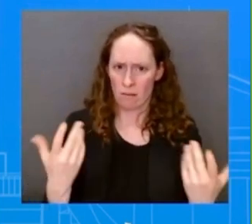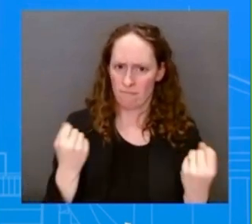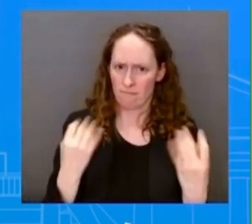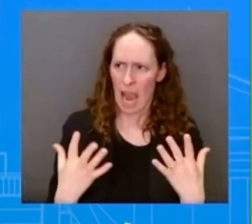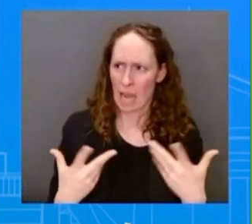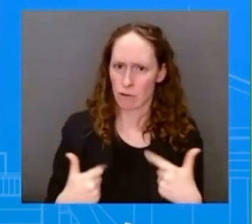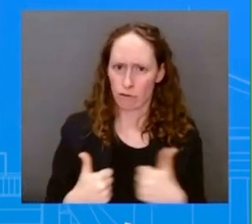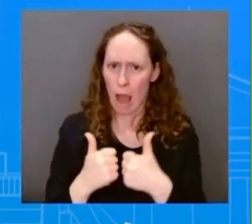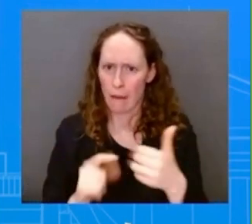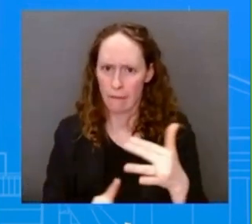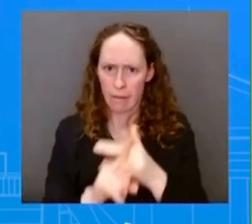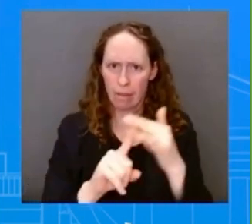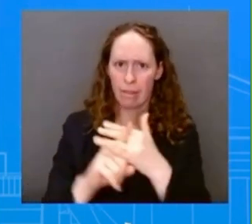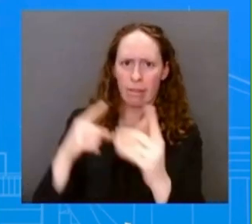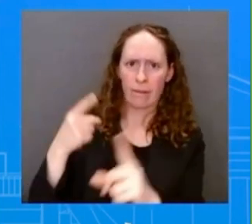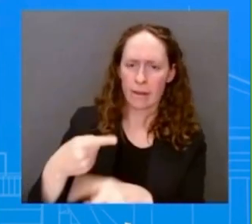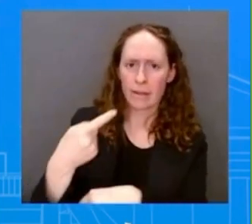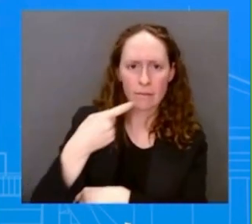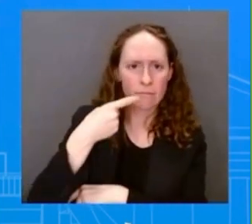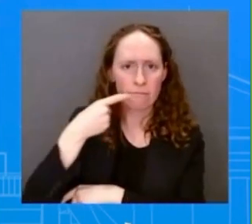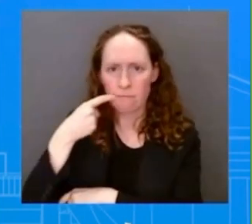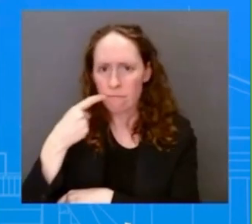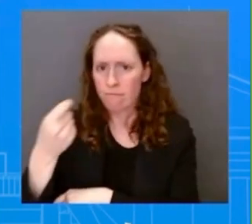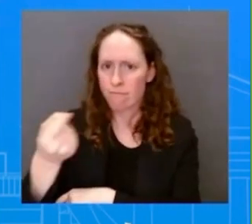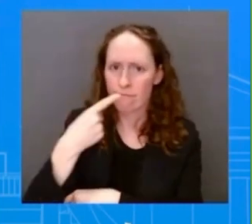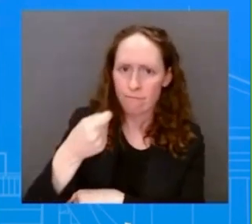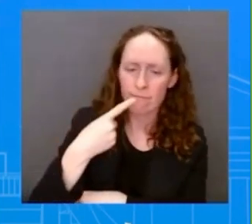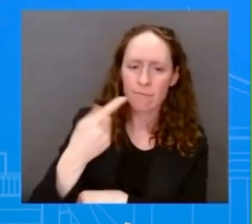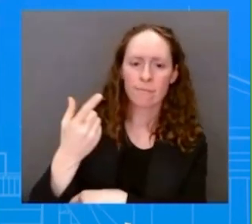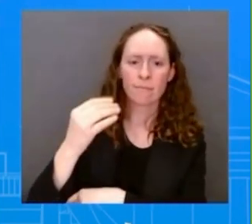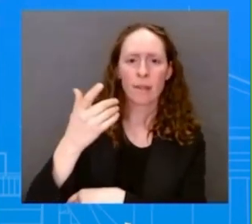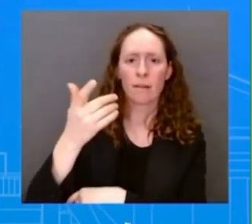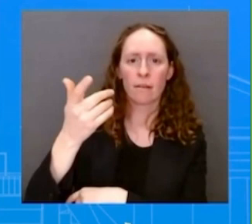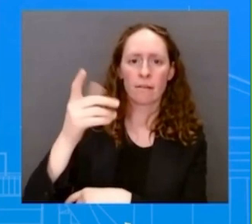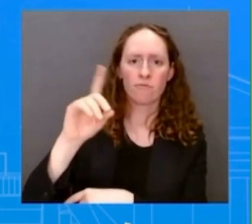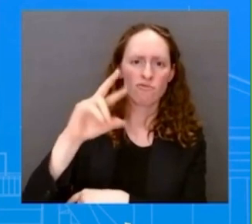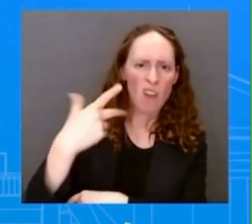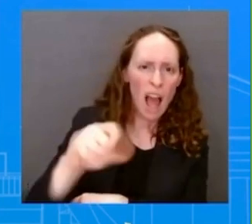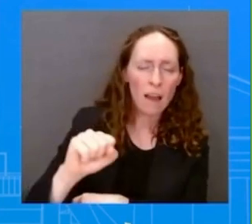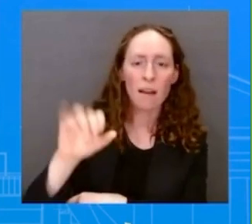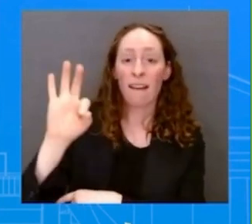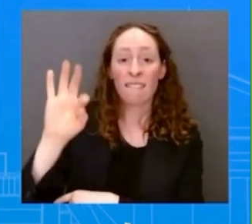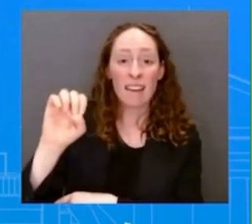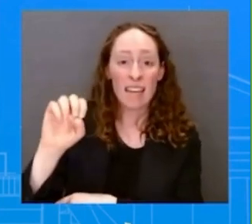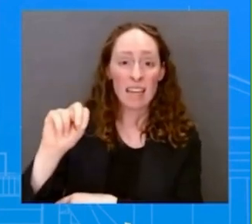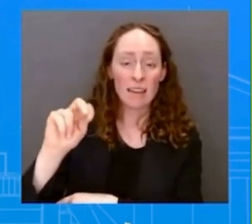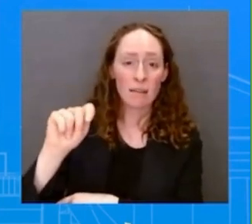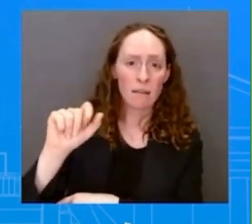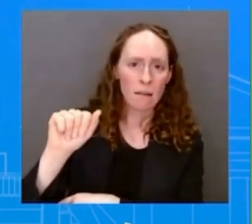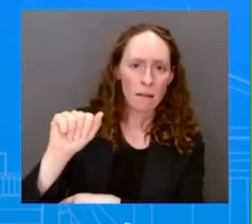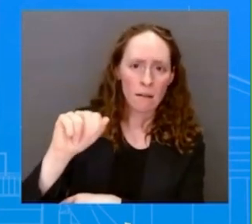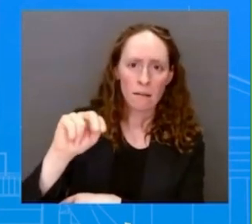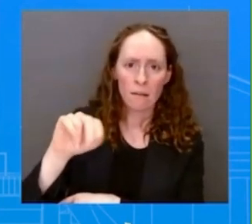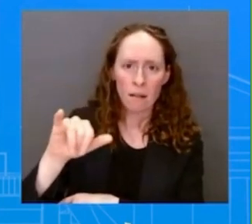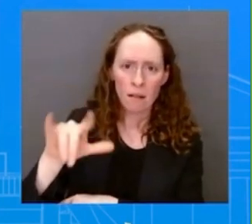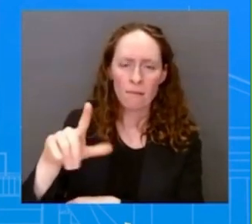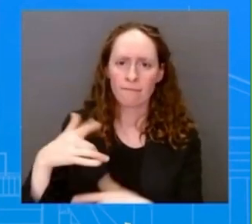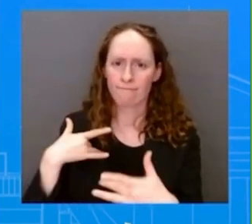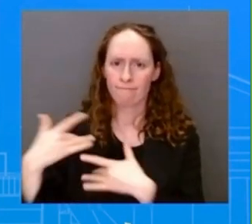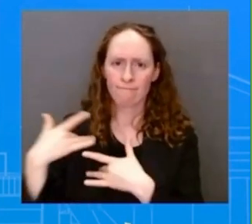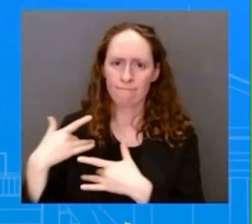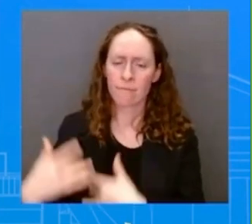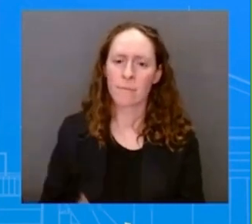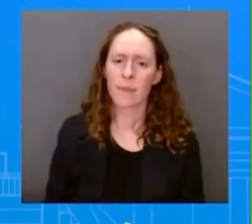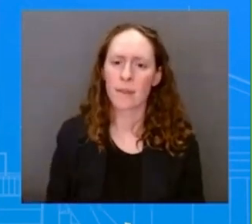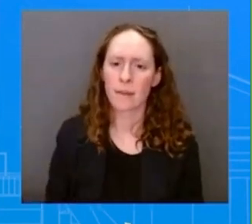from wanting to find innovative solutions, uh, cross-cutting across the administration to, to deal with that. The President, not, why no message of China? Are you sure?